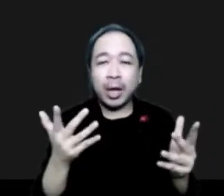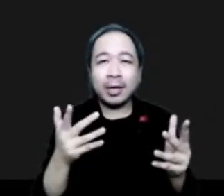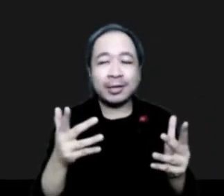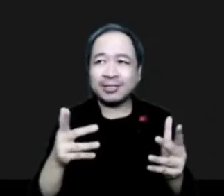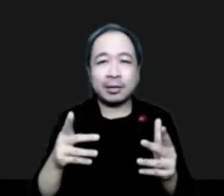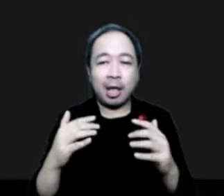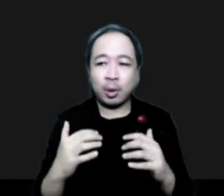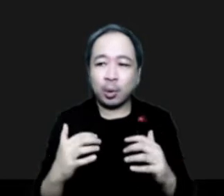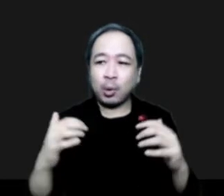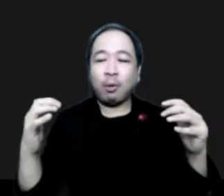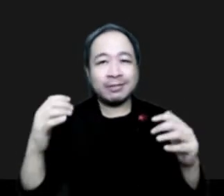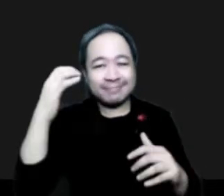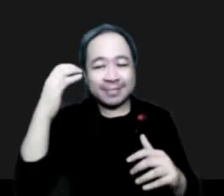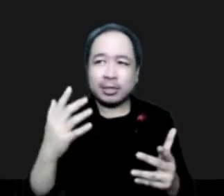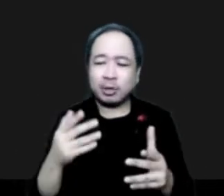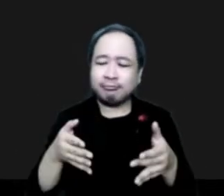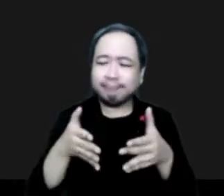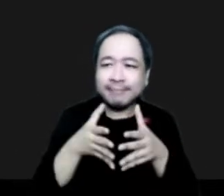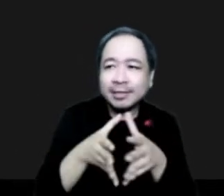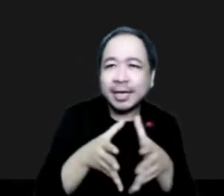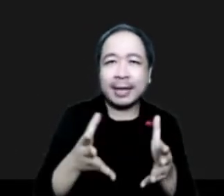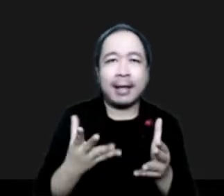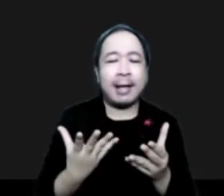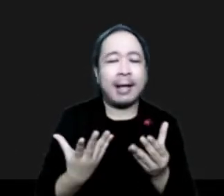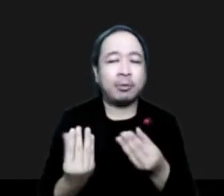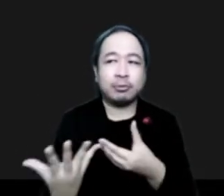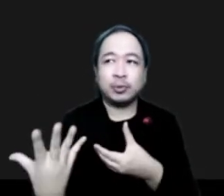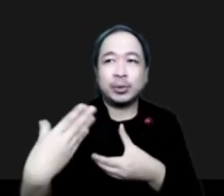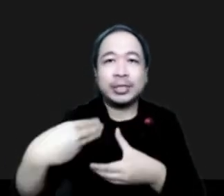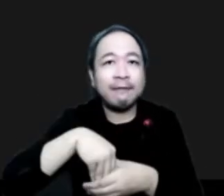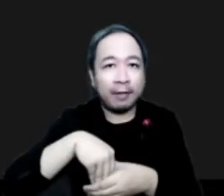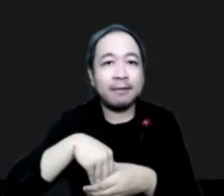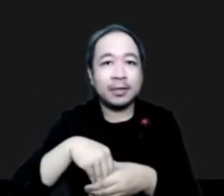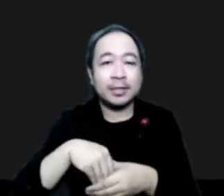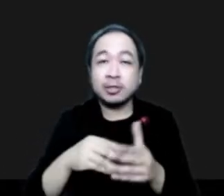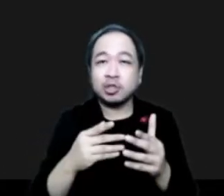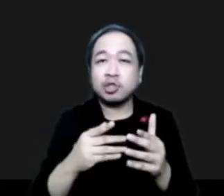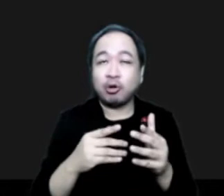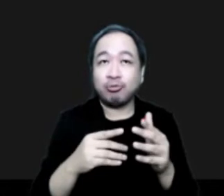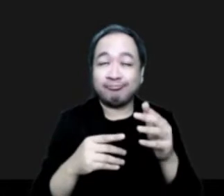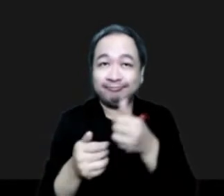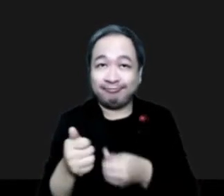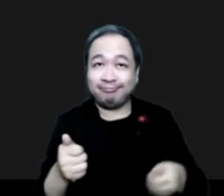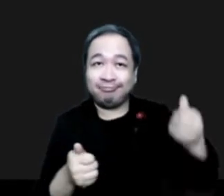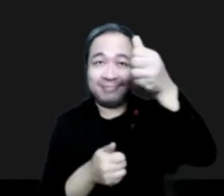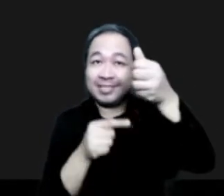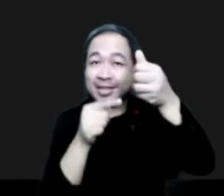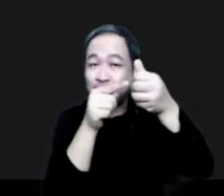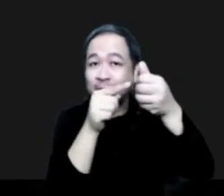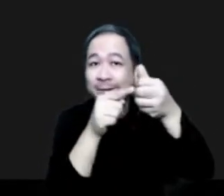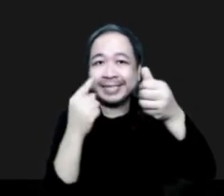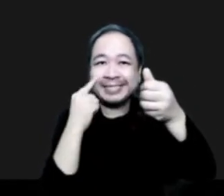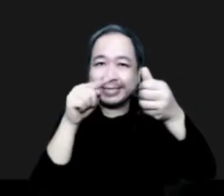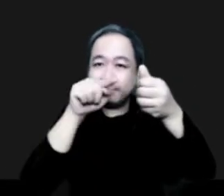our involvement, starting at the top with pre-ignition, working its way clockwise. And again,